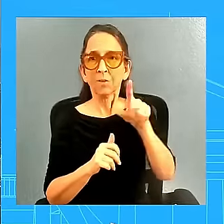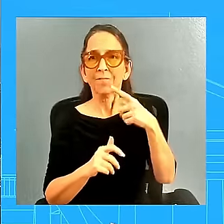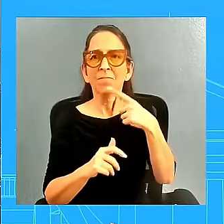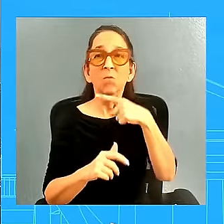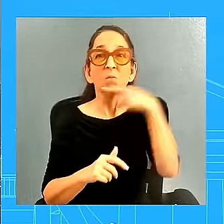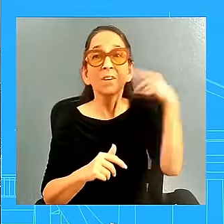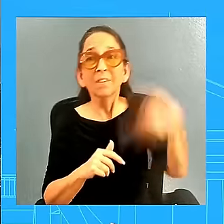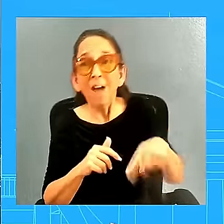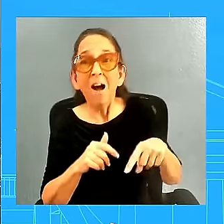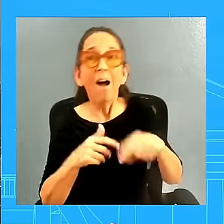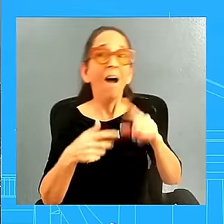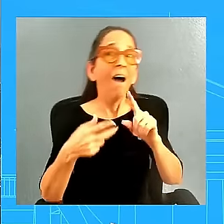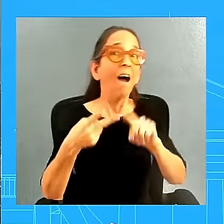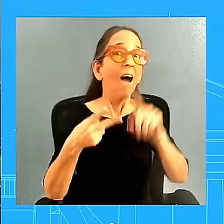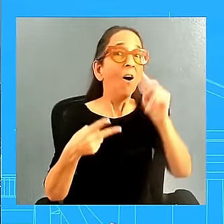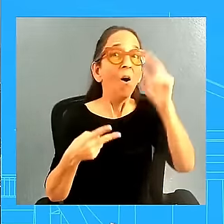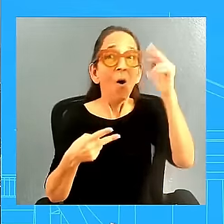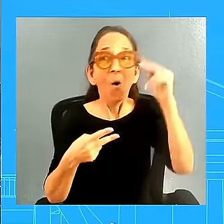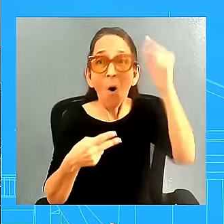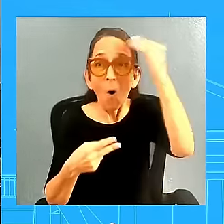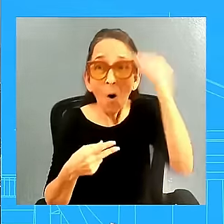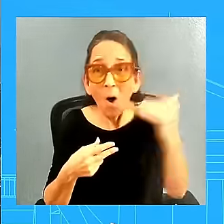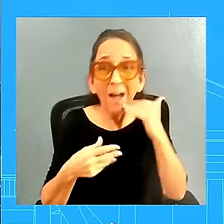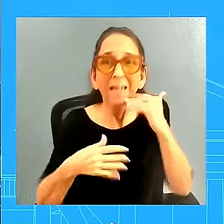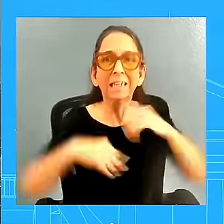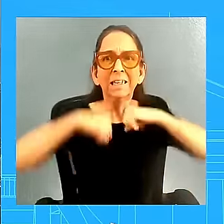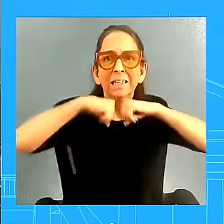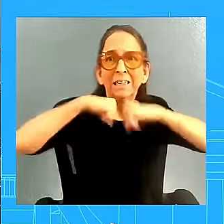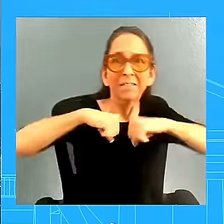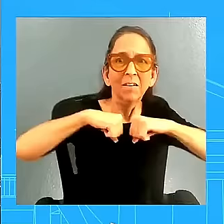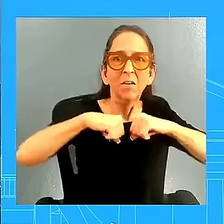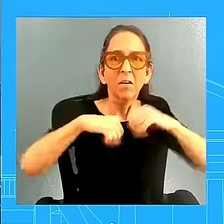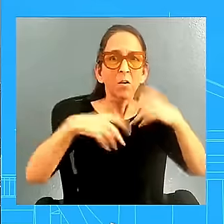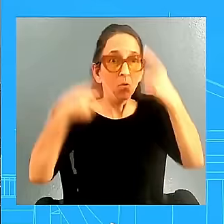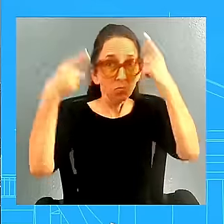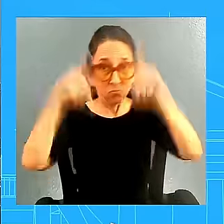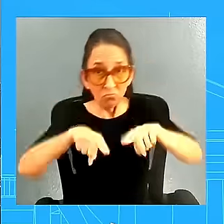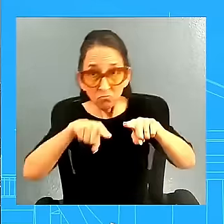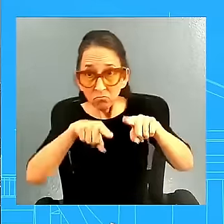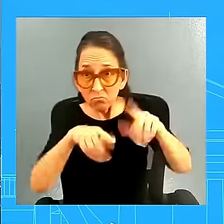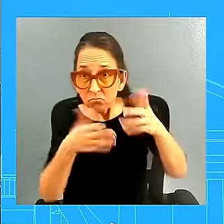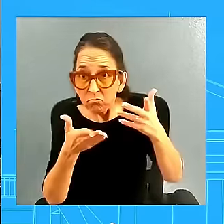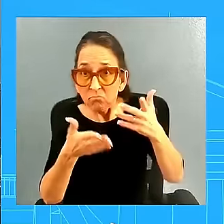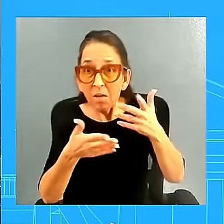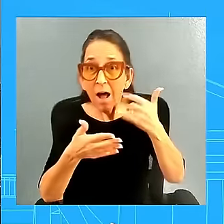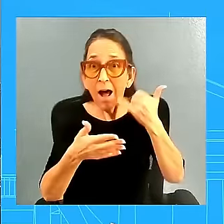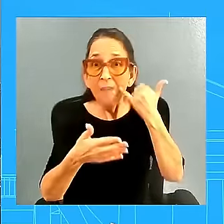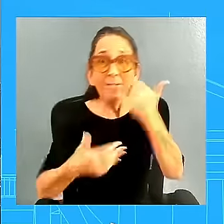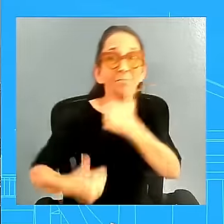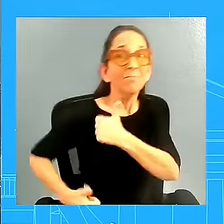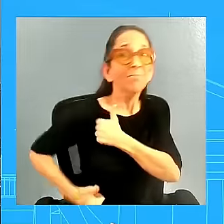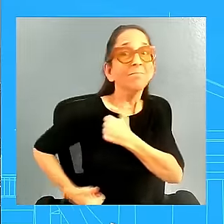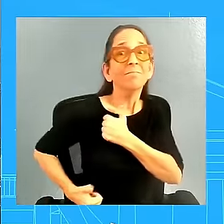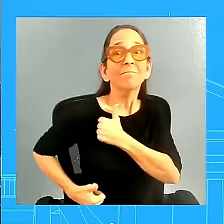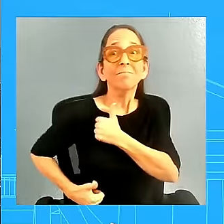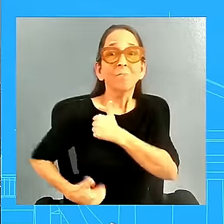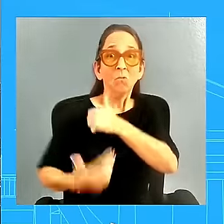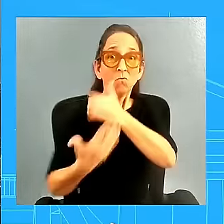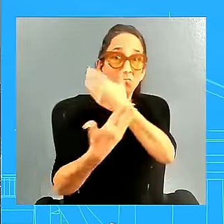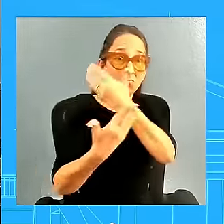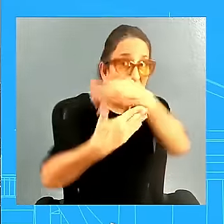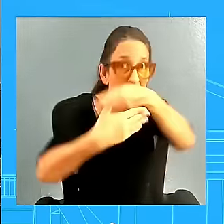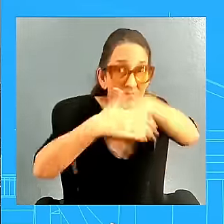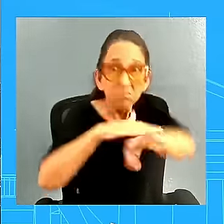Korean troops against Ukrainians in Kursk, would it be legitimate to try to reclaim sovereign territory, or would that be seen as an